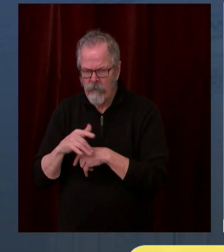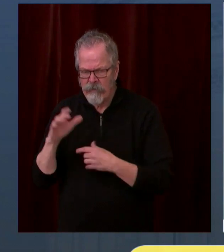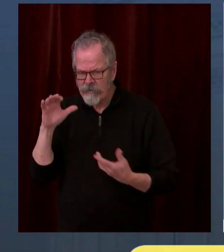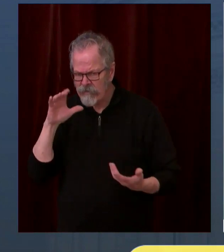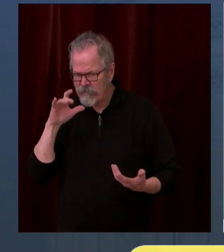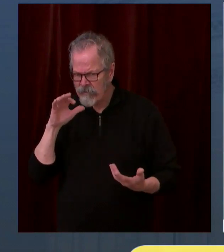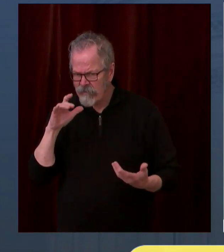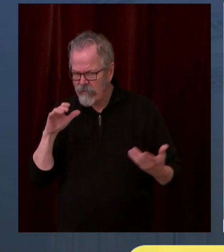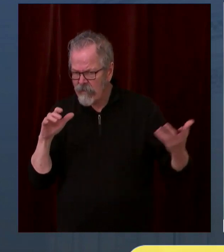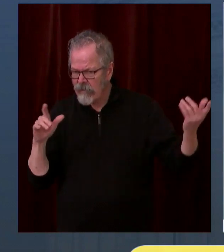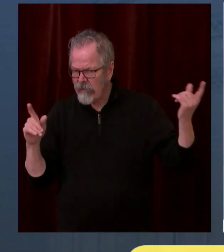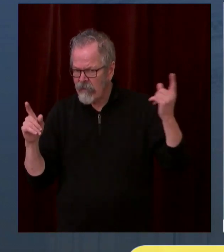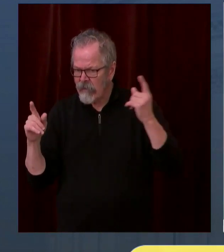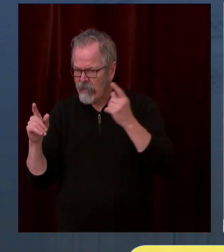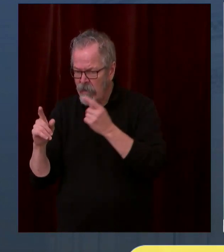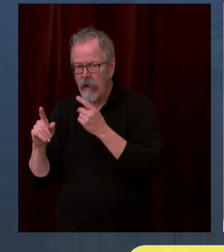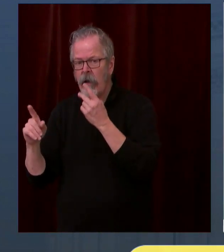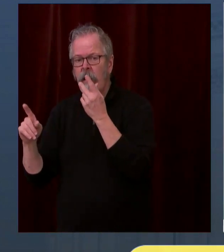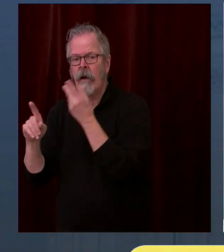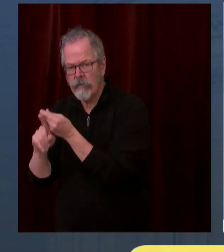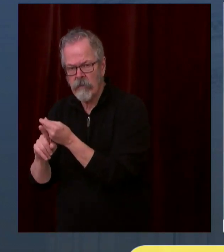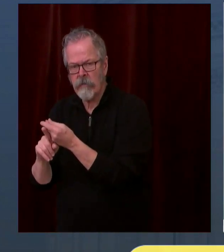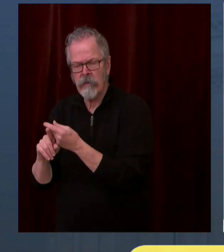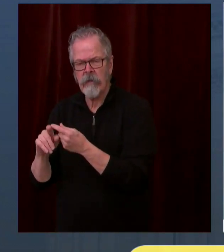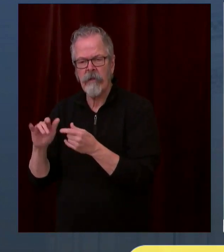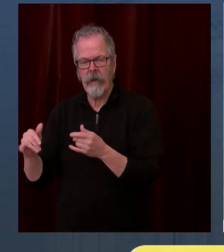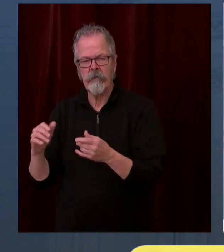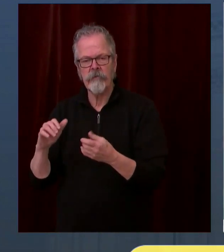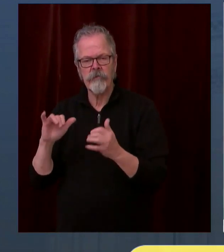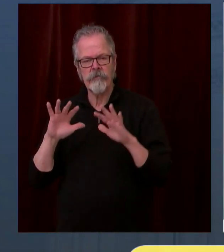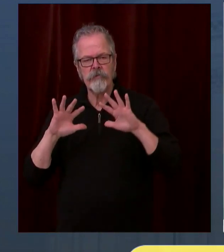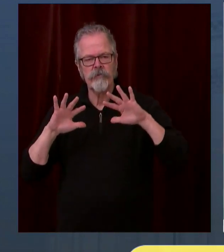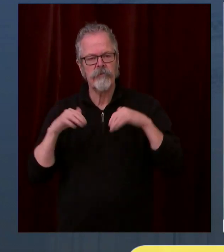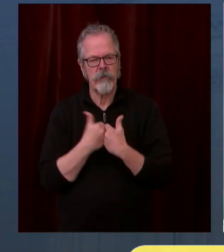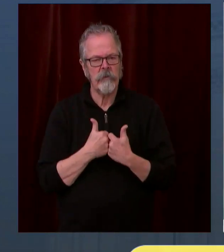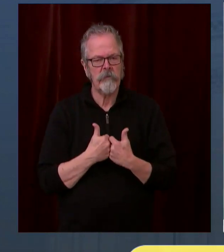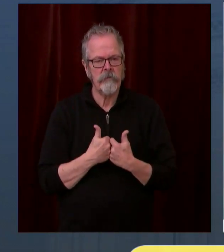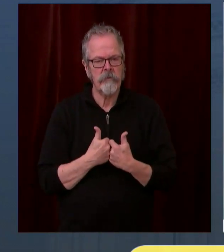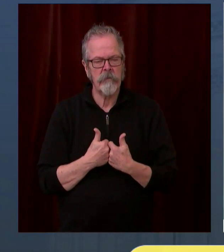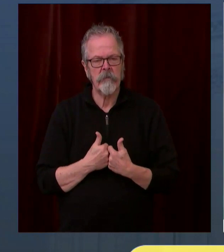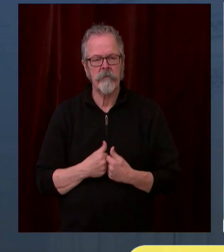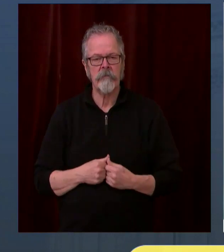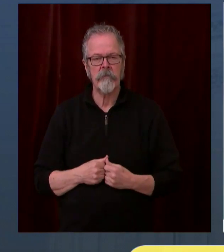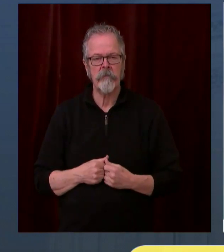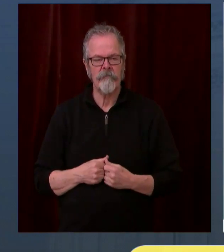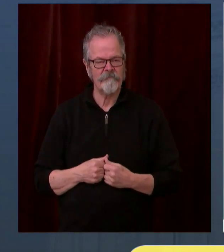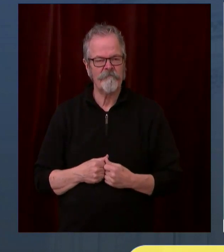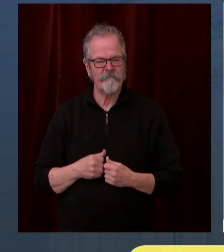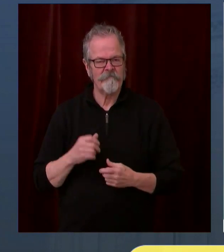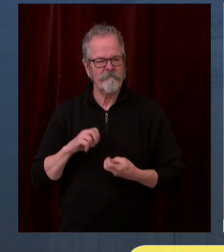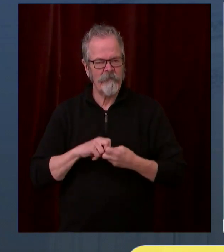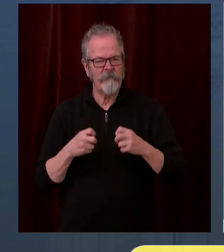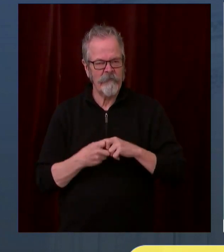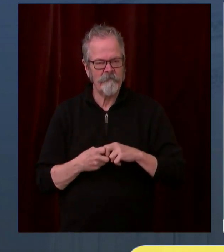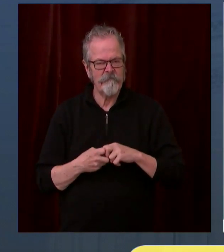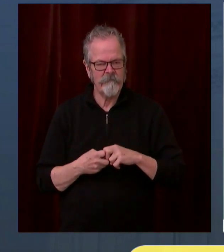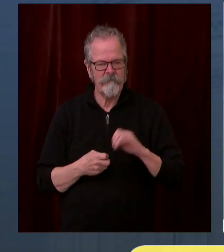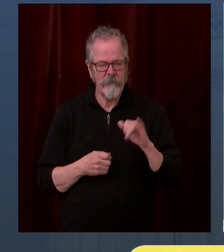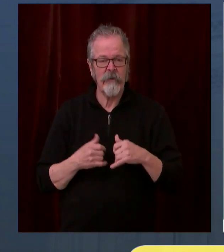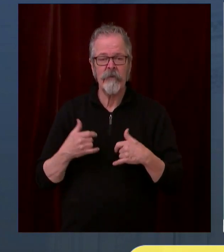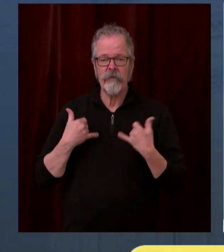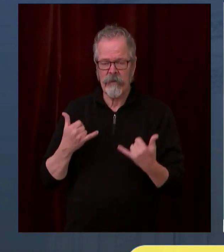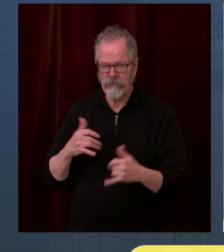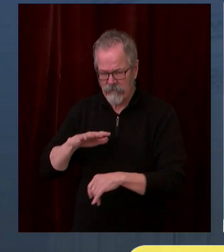where where all the vaccine is in our state. So it will be on our website as well as linked in the face finder tool. Local